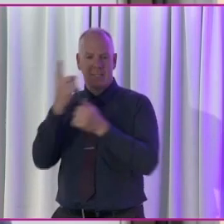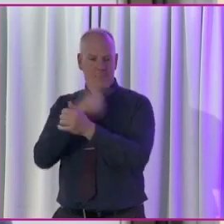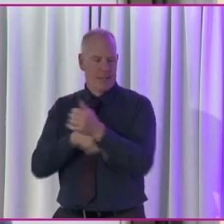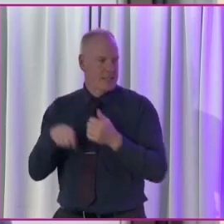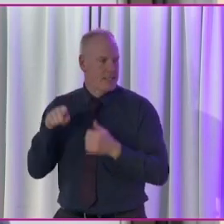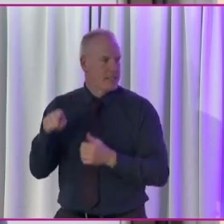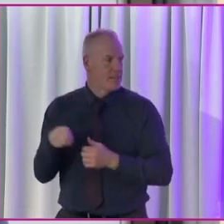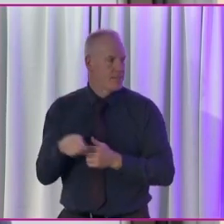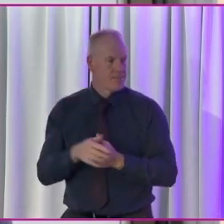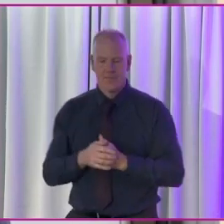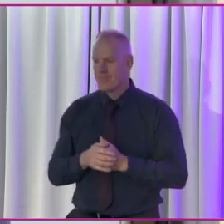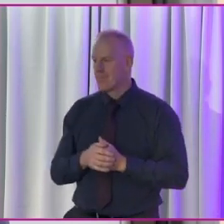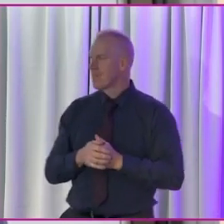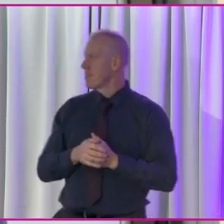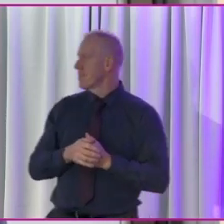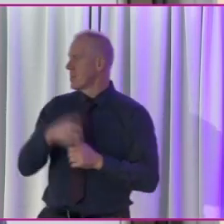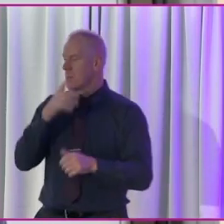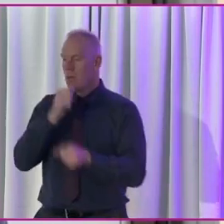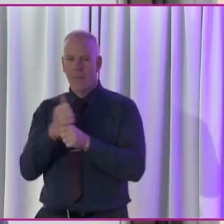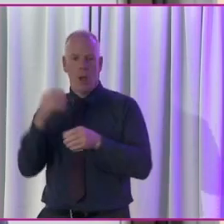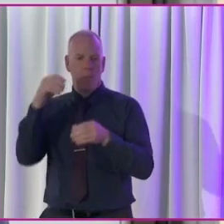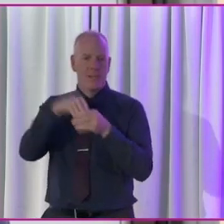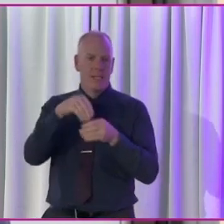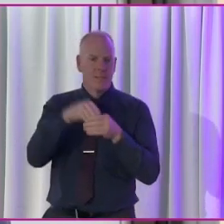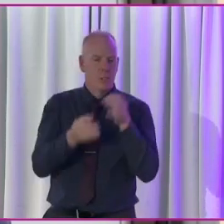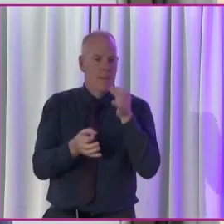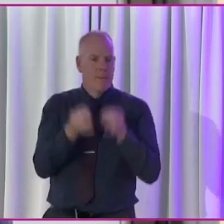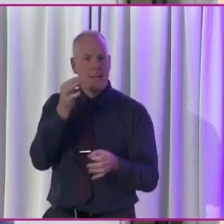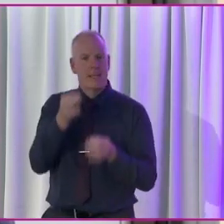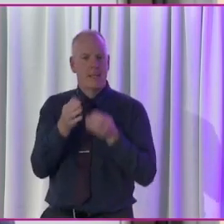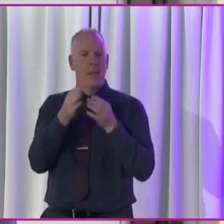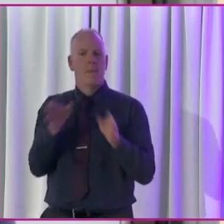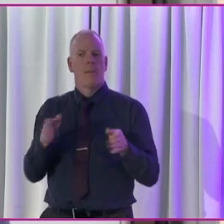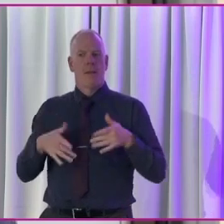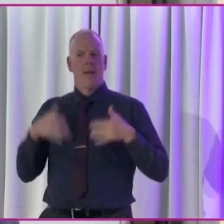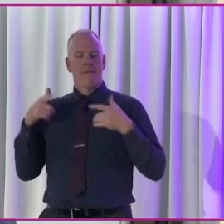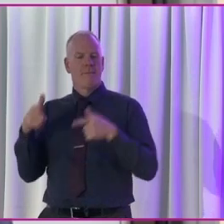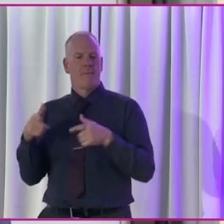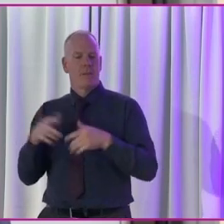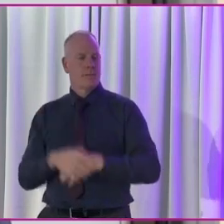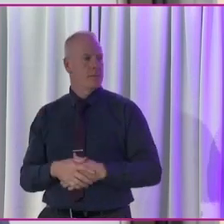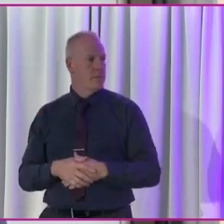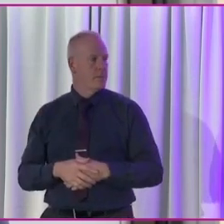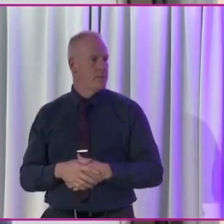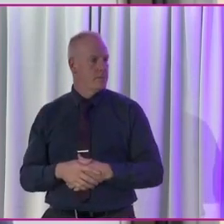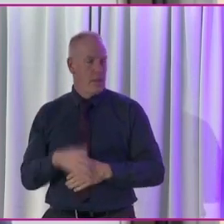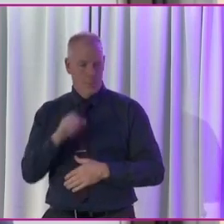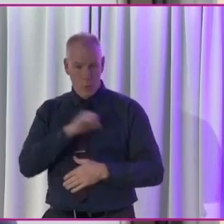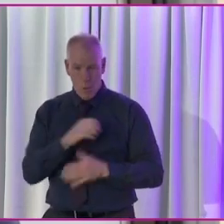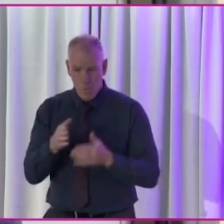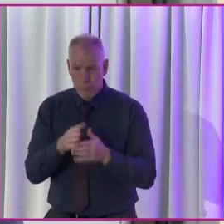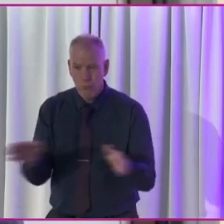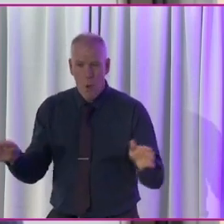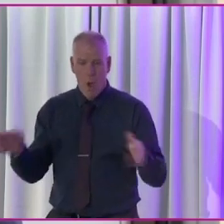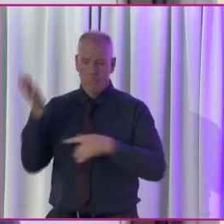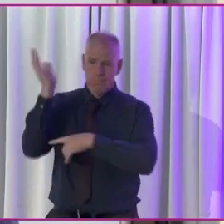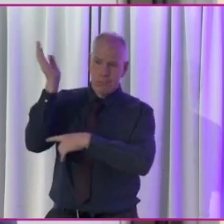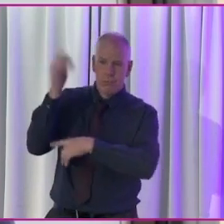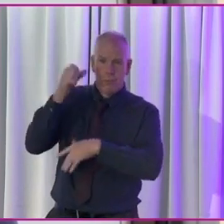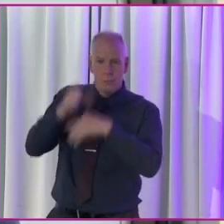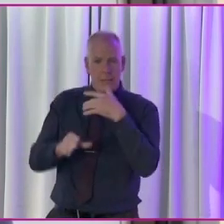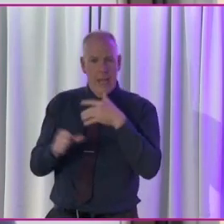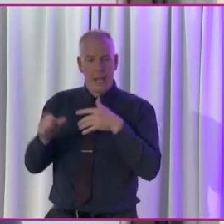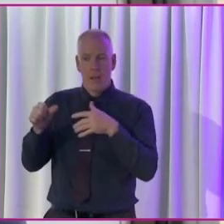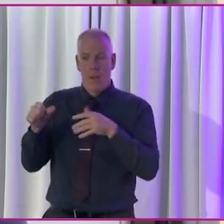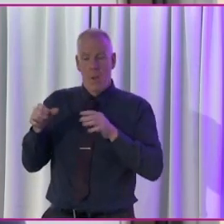Persons with Disabilities, covering participation in political and public life. I'm sure that the wide range of speakers you have had today